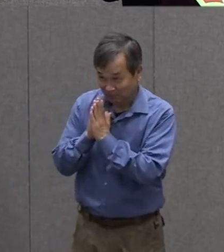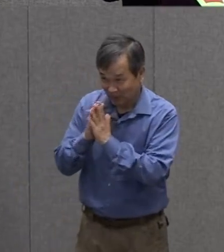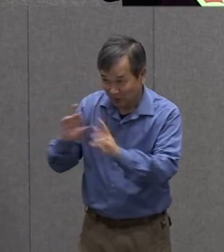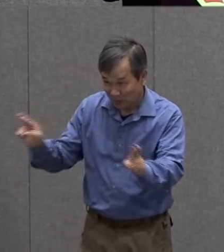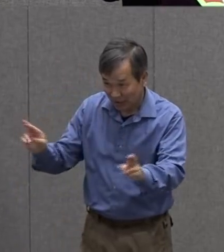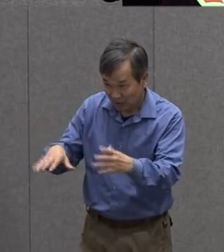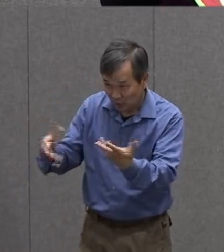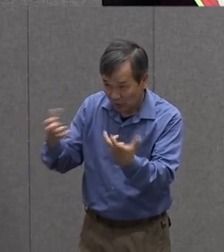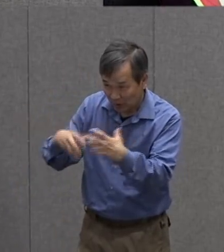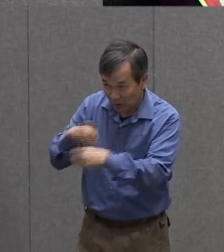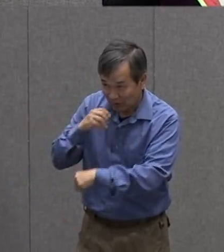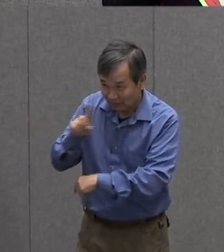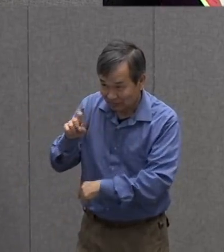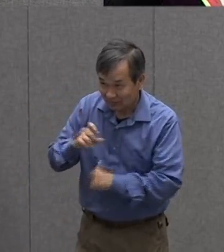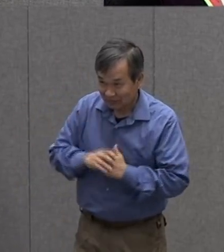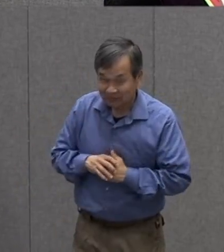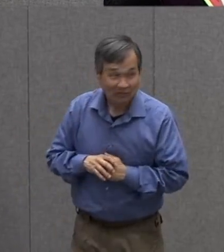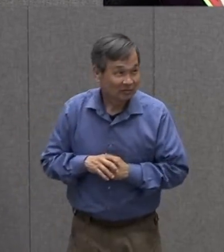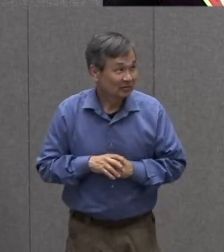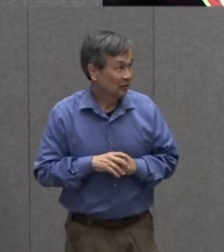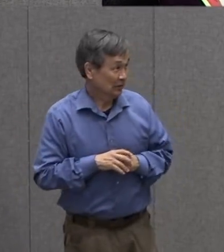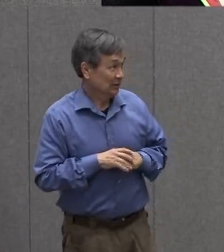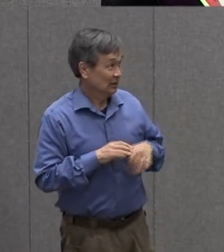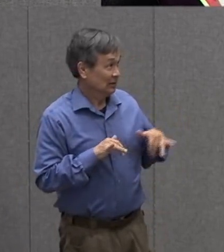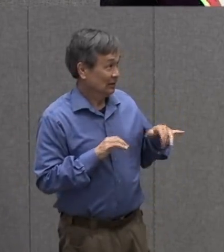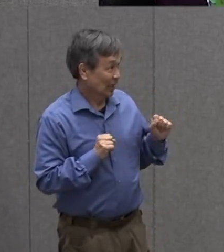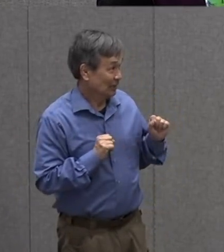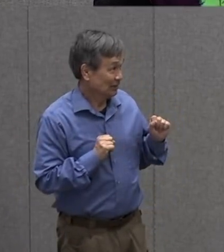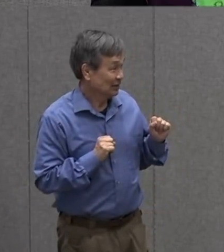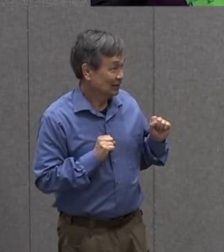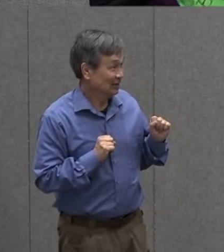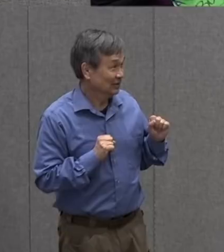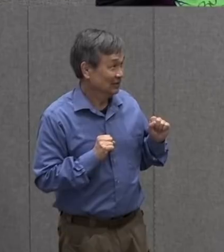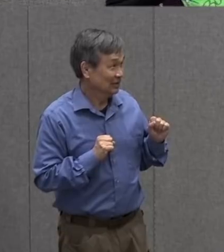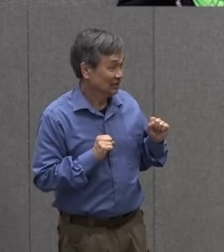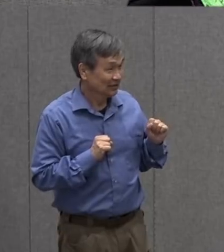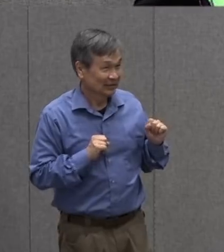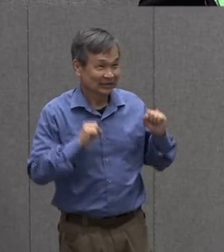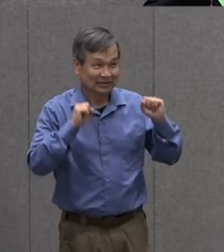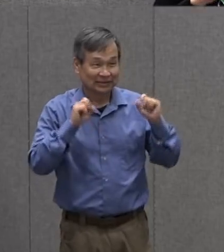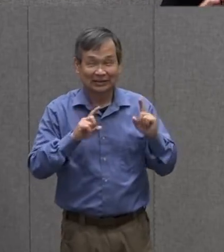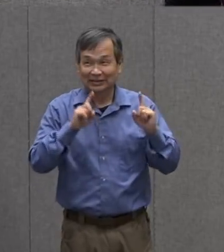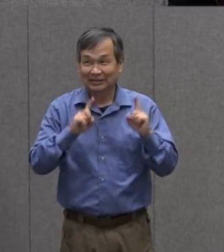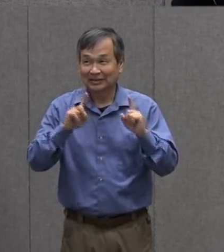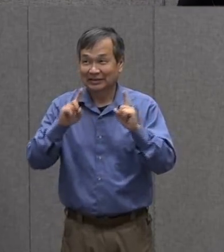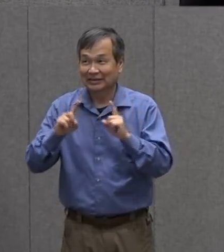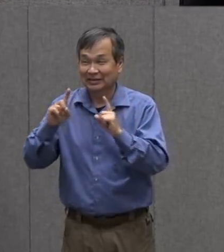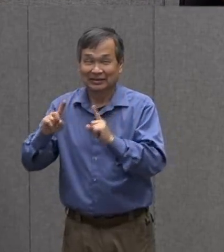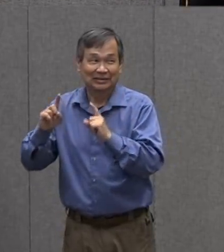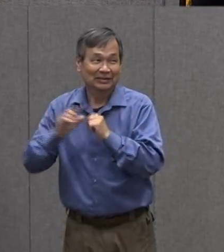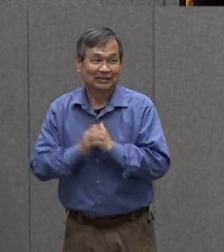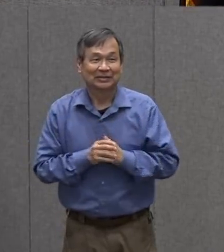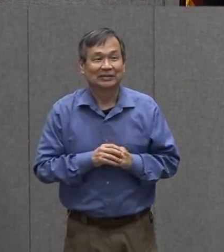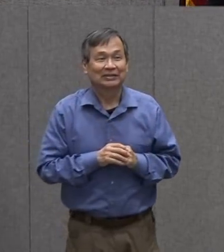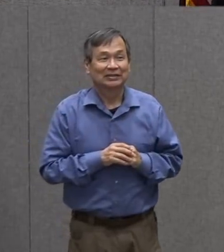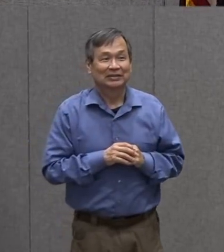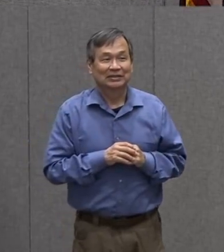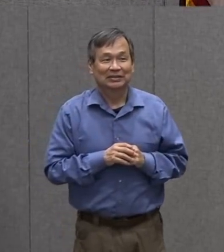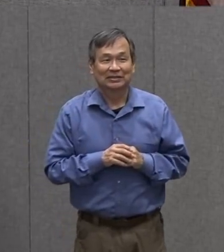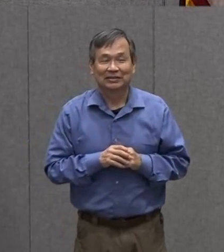you ready to go outside i'm ready to go outside let's do it let's do it